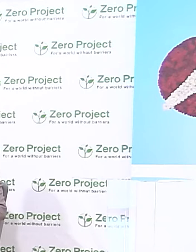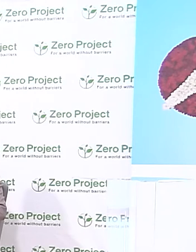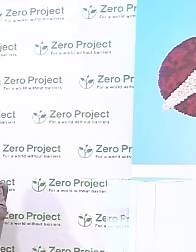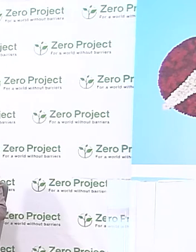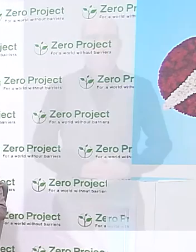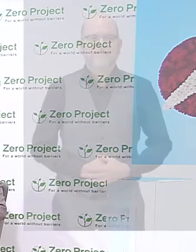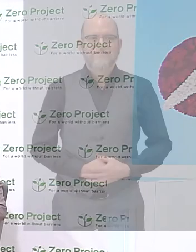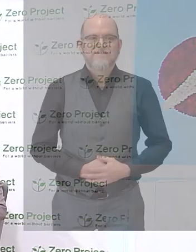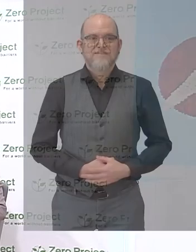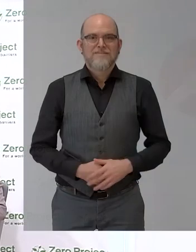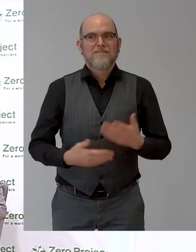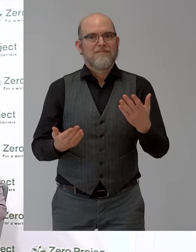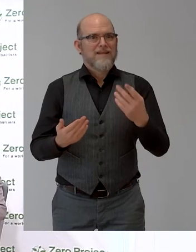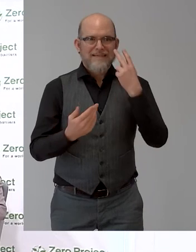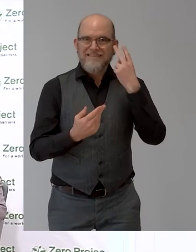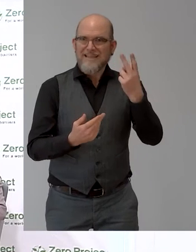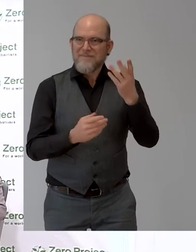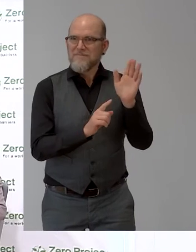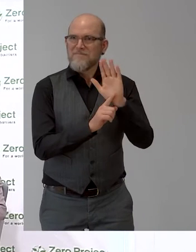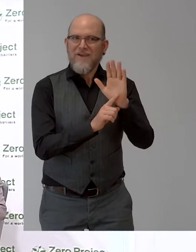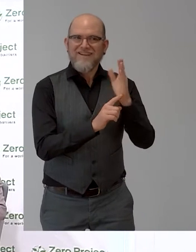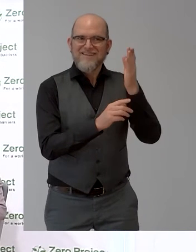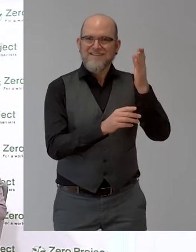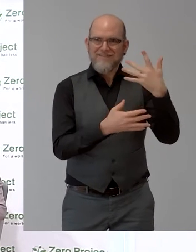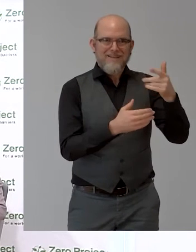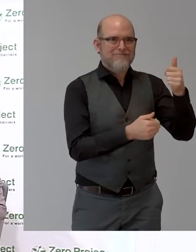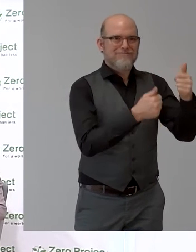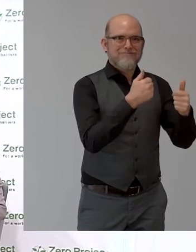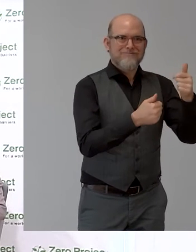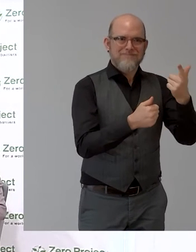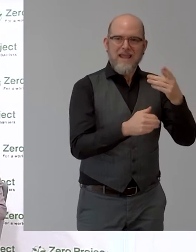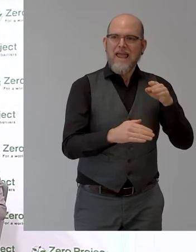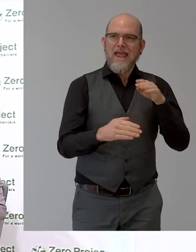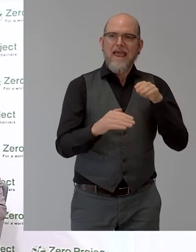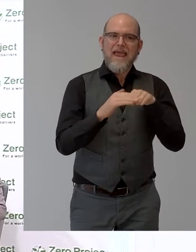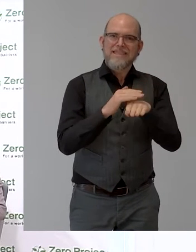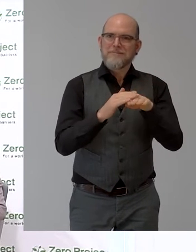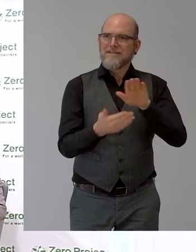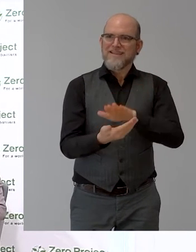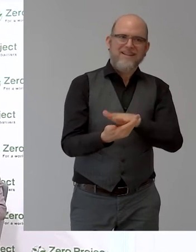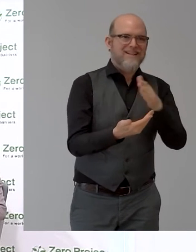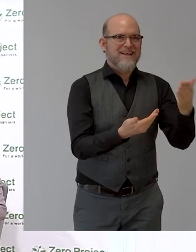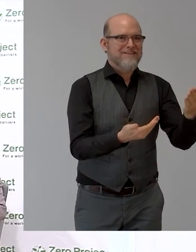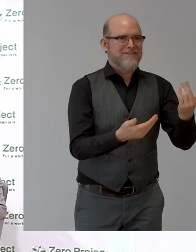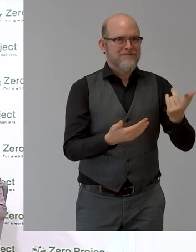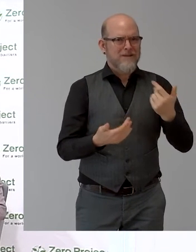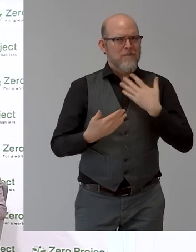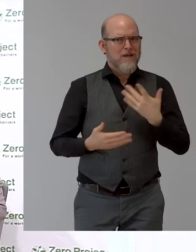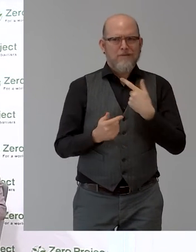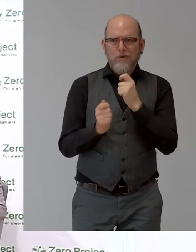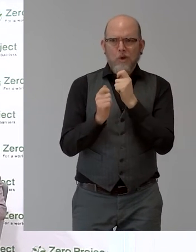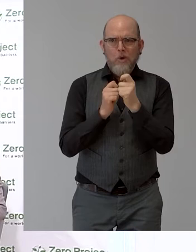So this was the recorded pitch from Accessible Translation. And I'd like to do a small round of comments with each of you.